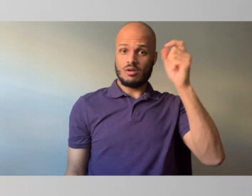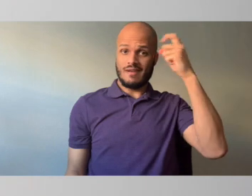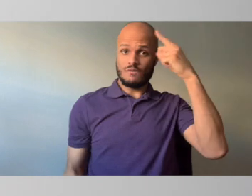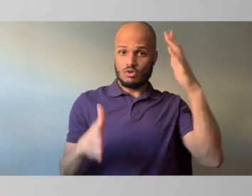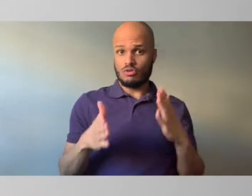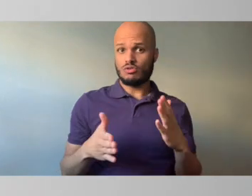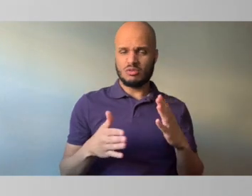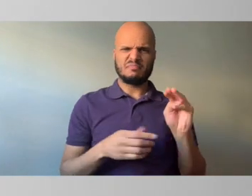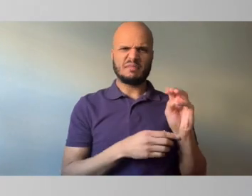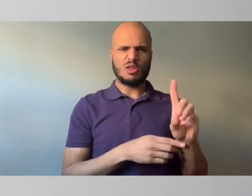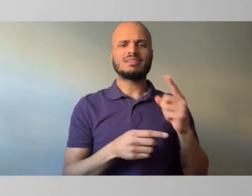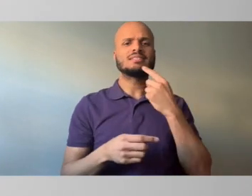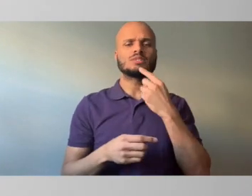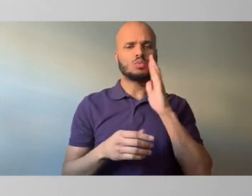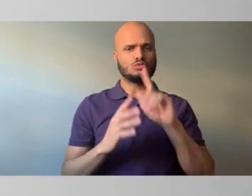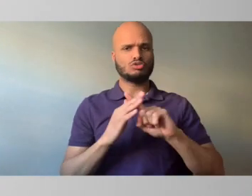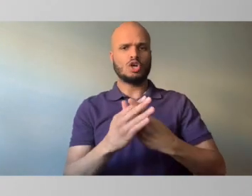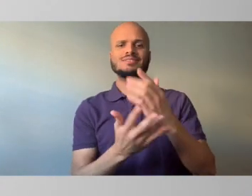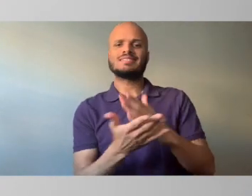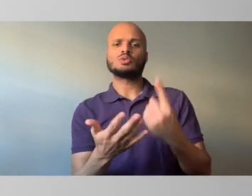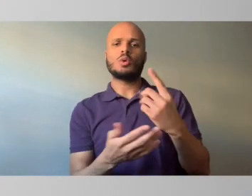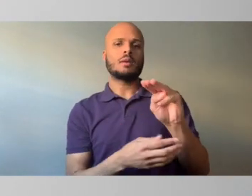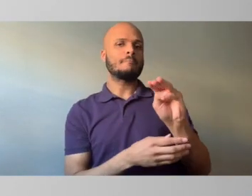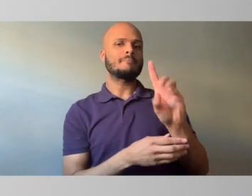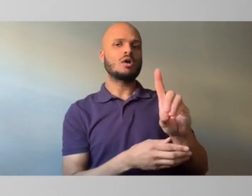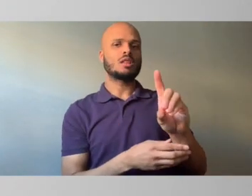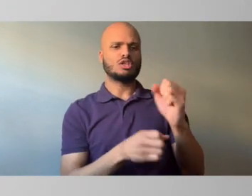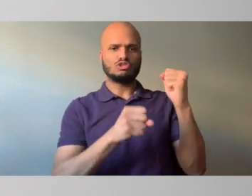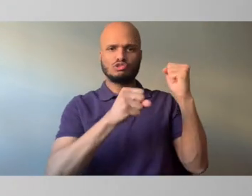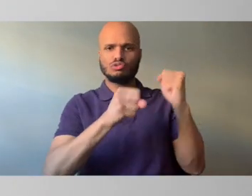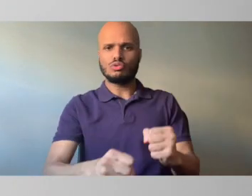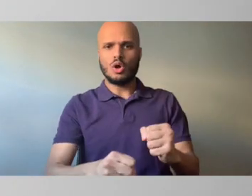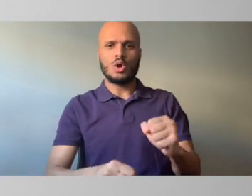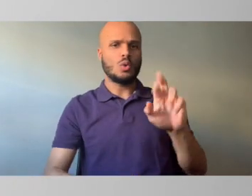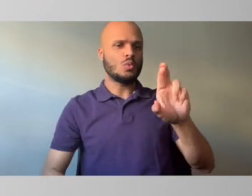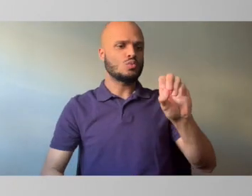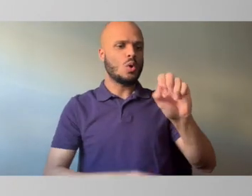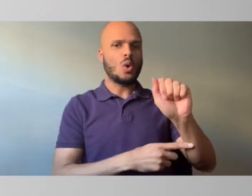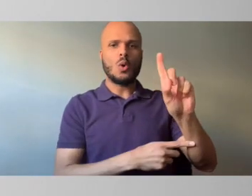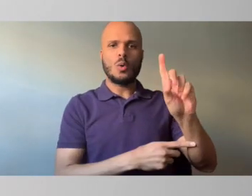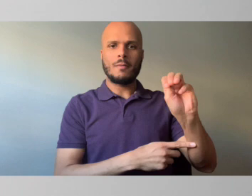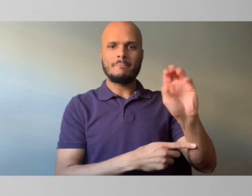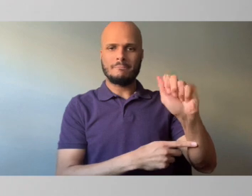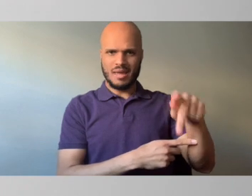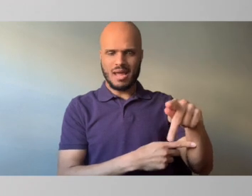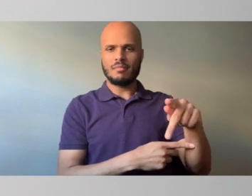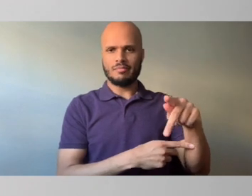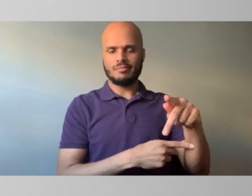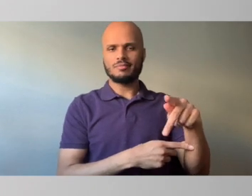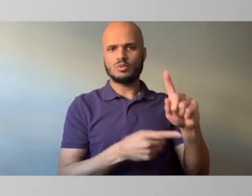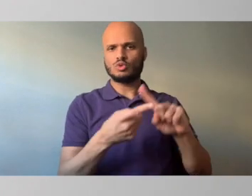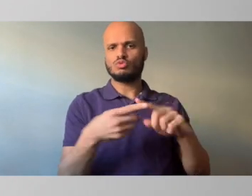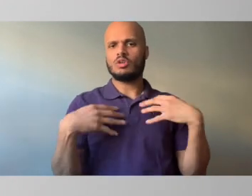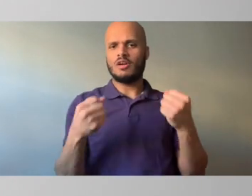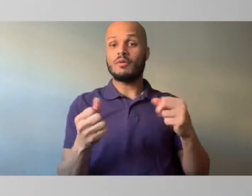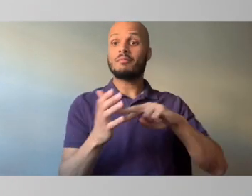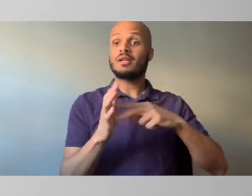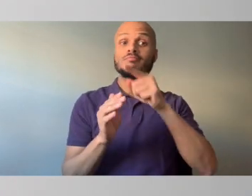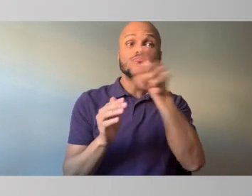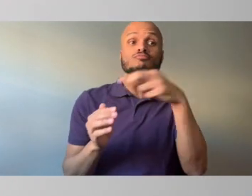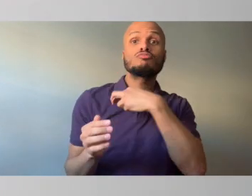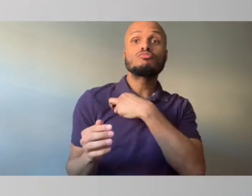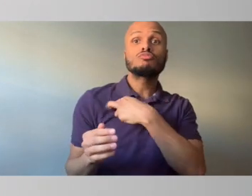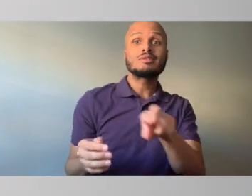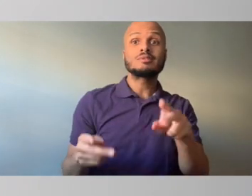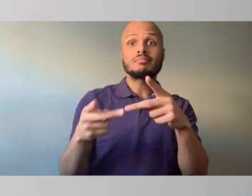will begin stage one of the Maryland Strong Roadmap to Recovery, which means that houses of worship could gather at